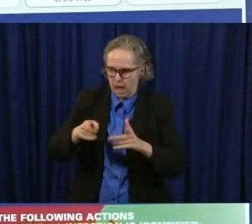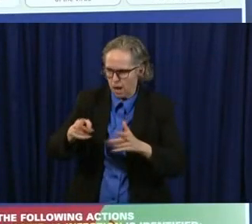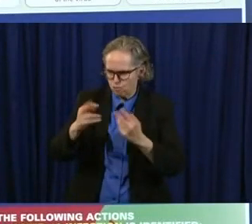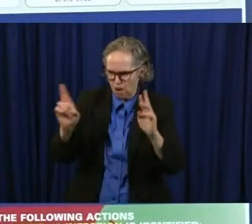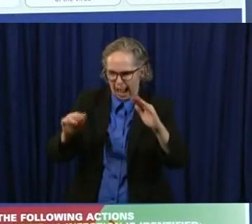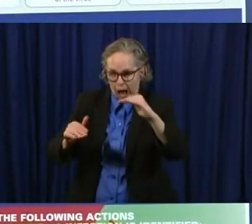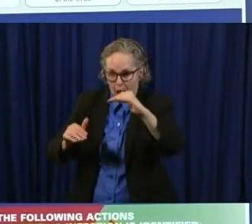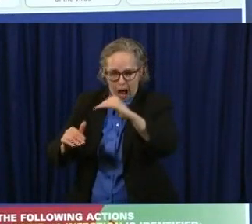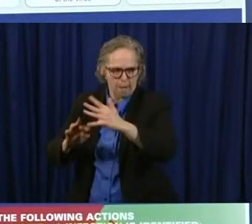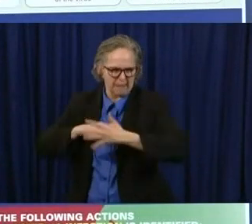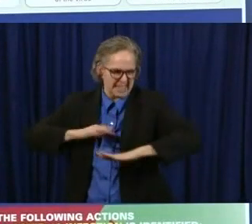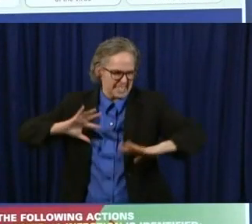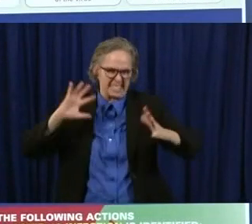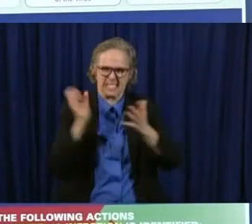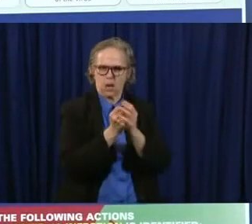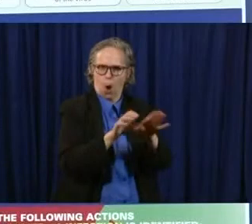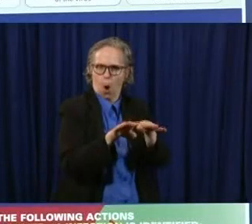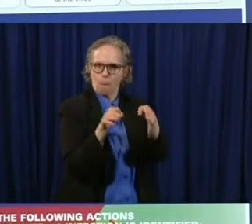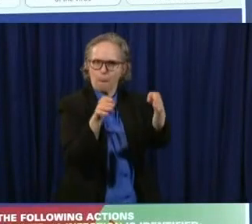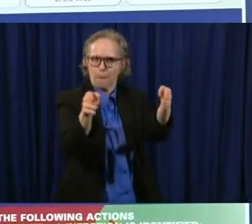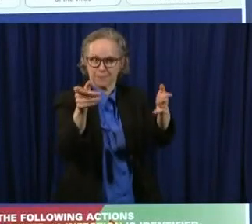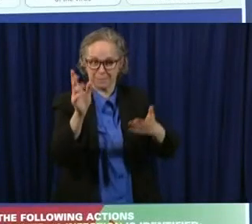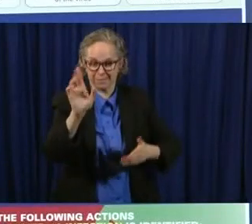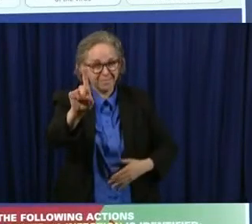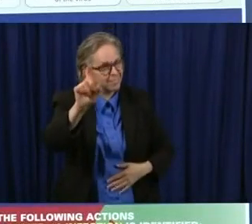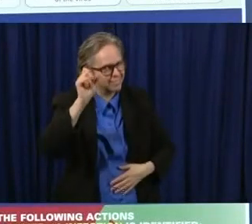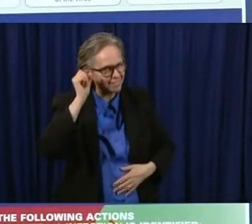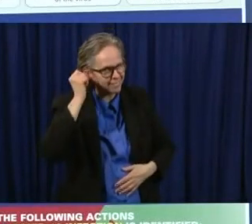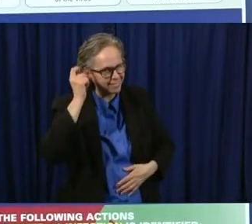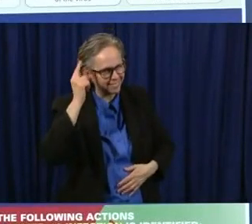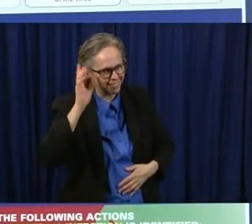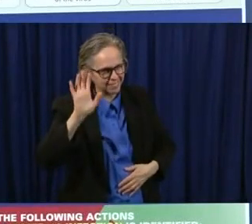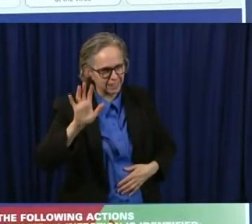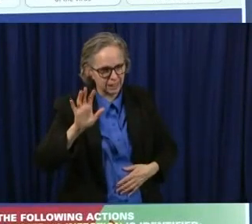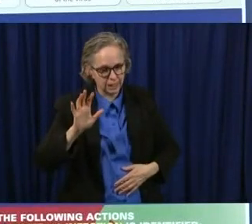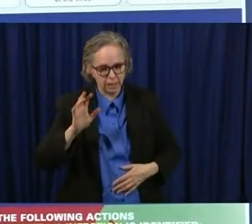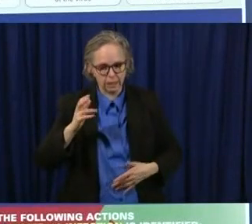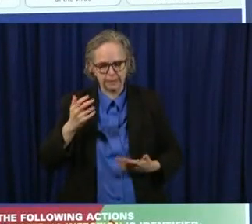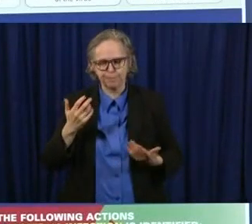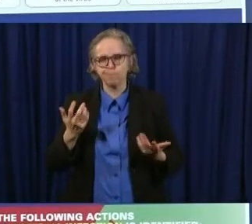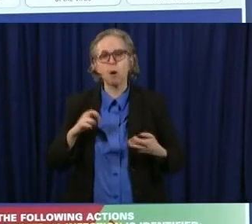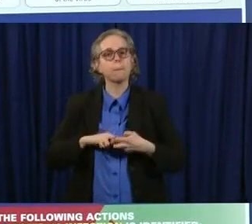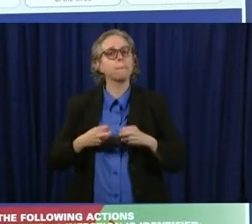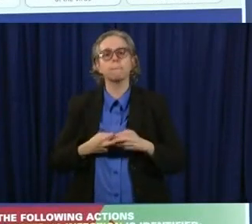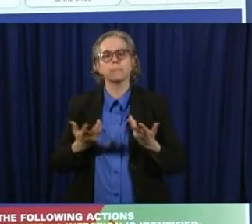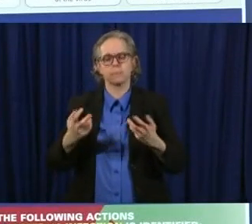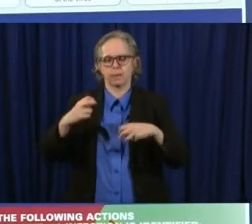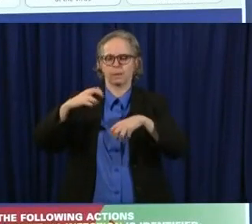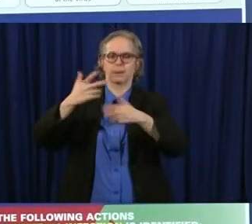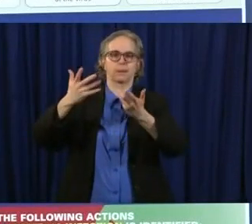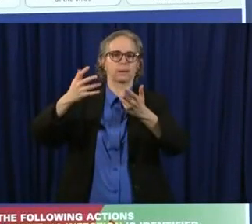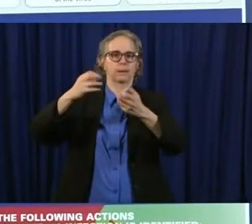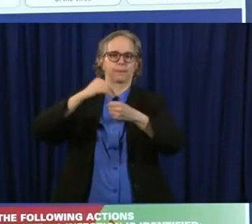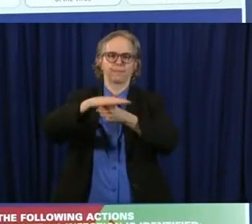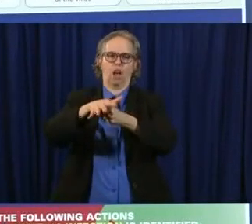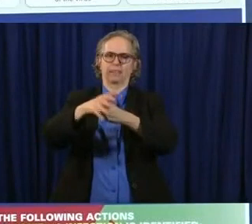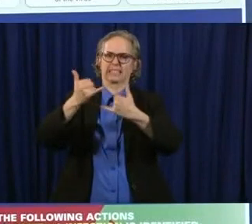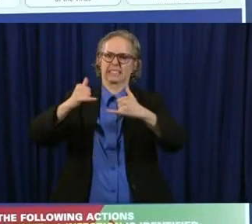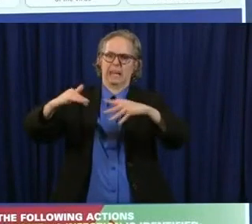the virus is still out there yeah it is still killing people um it's not going to go away and we know